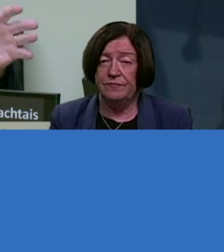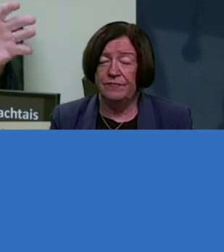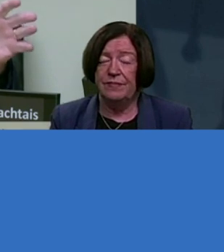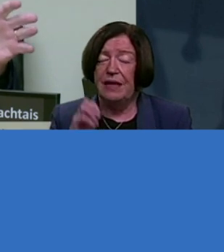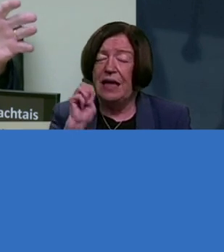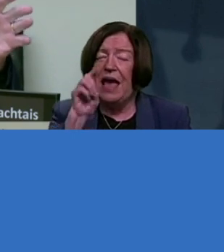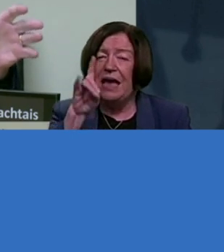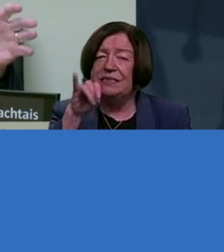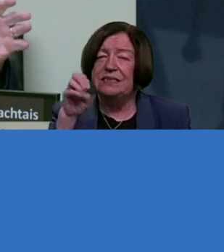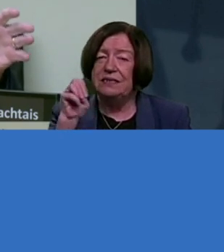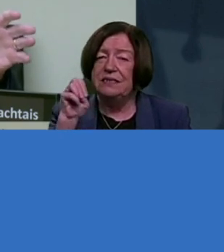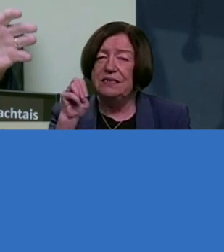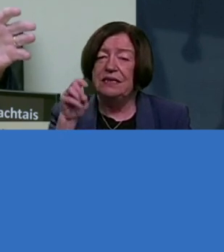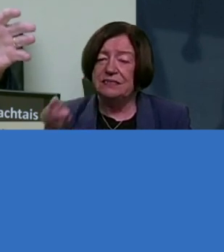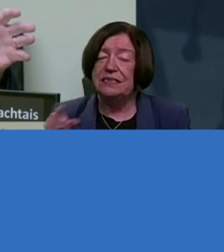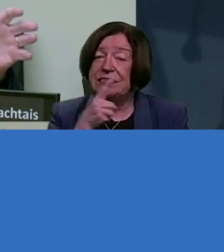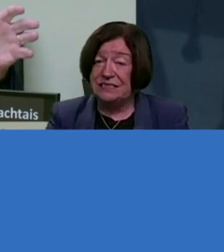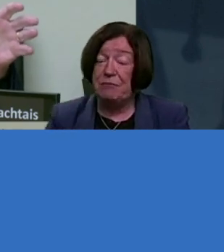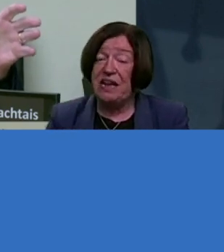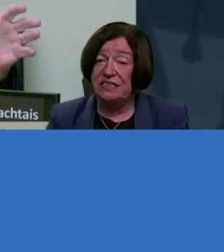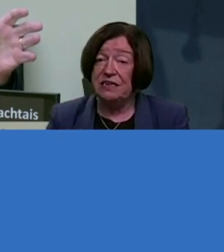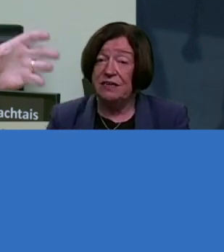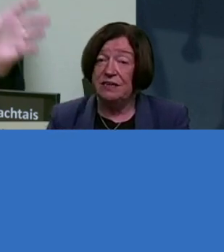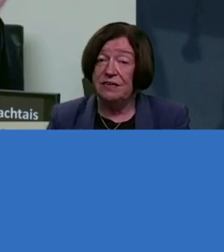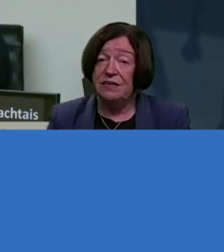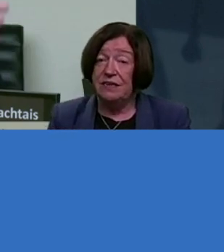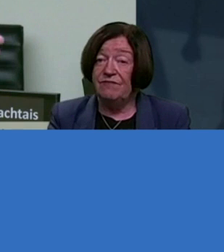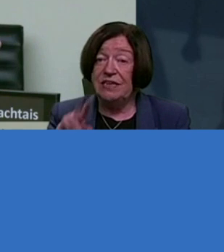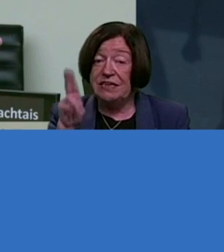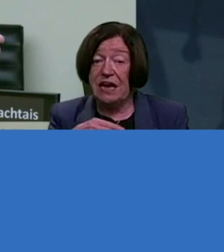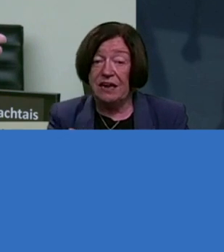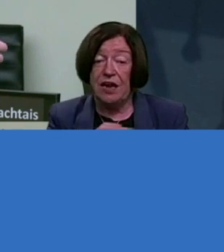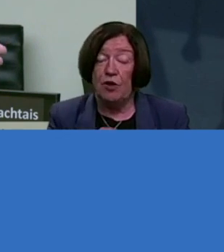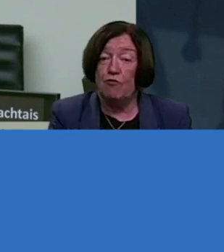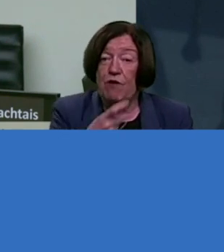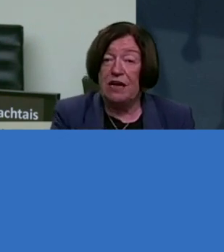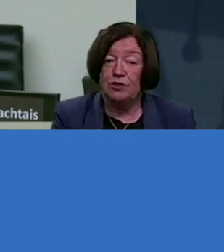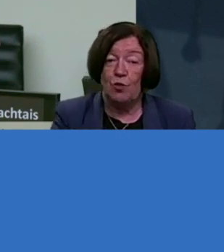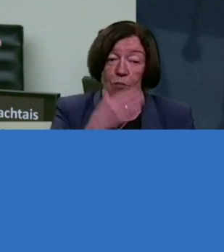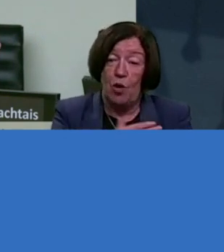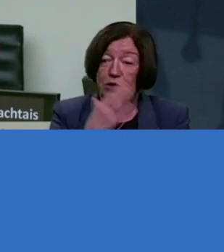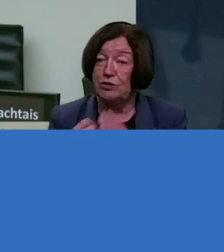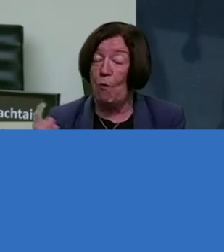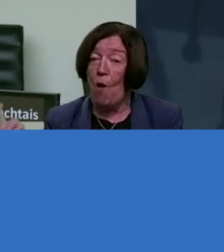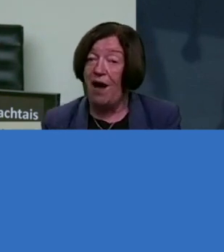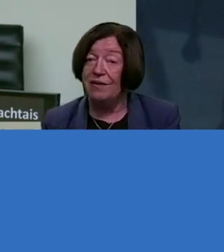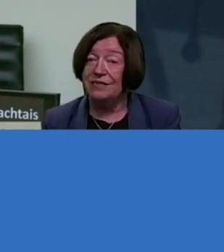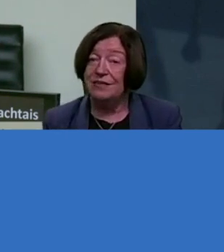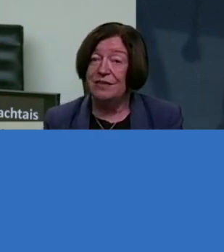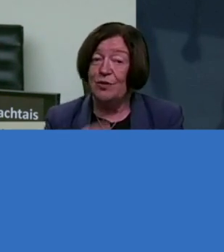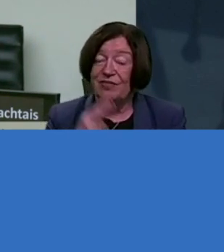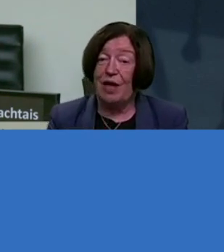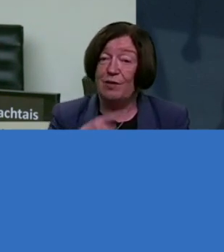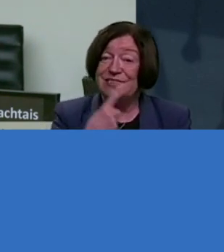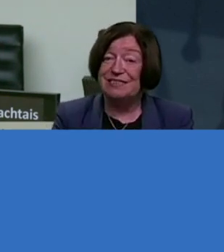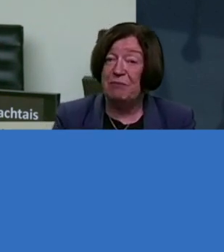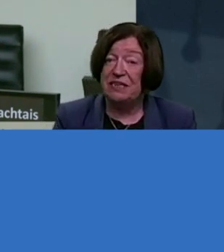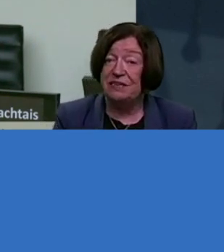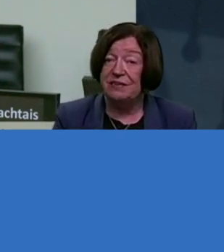Eddie has a disability and if he cannot get a grant to employ somebody without a disability,